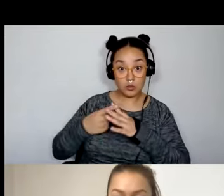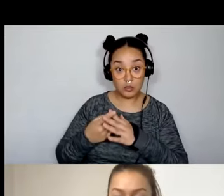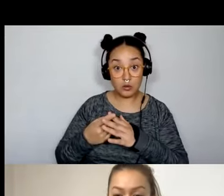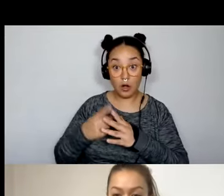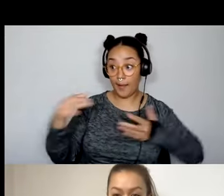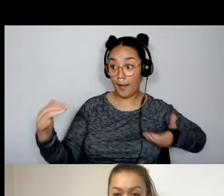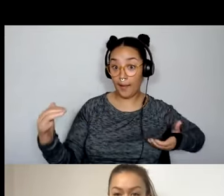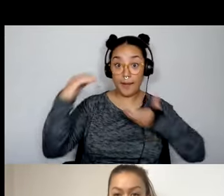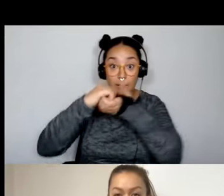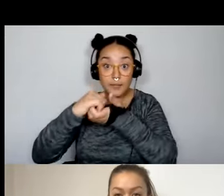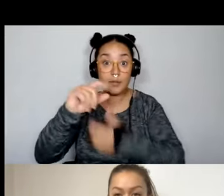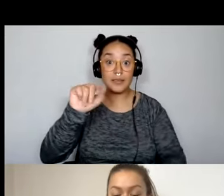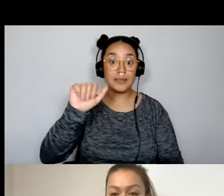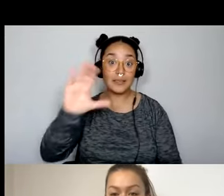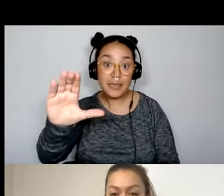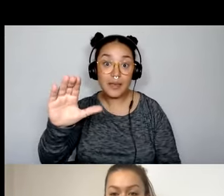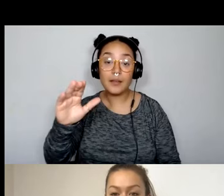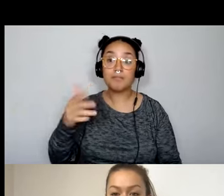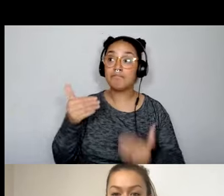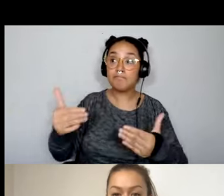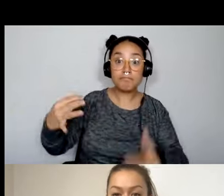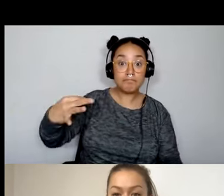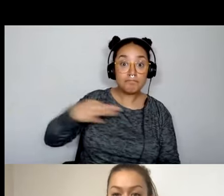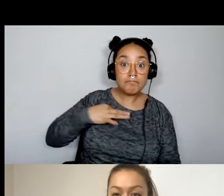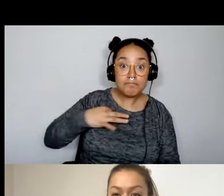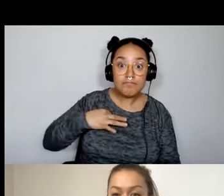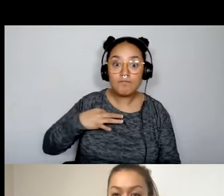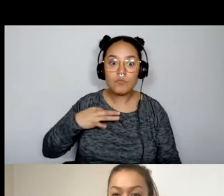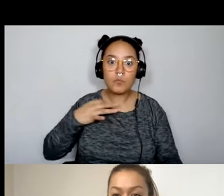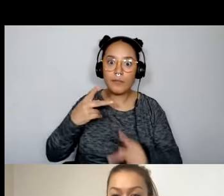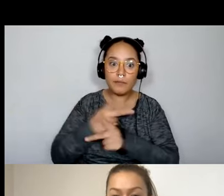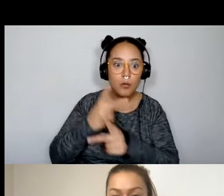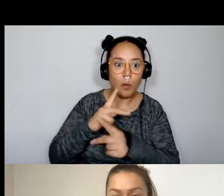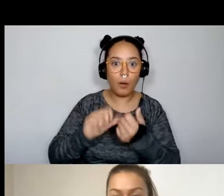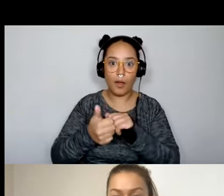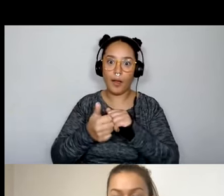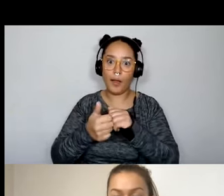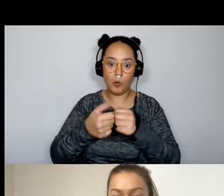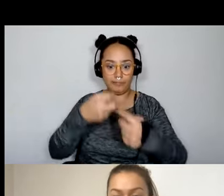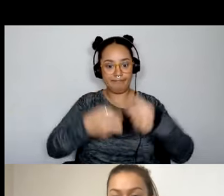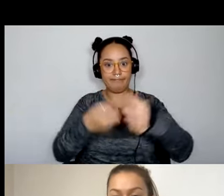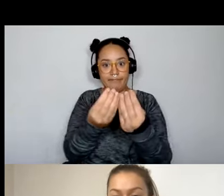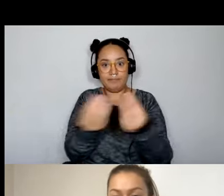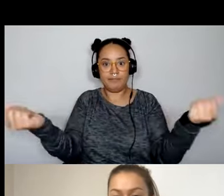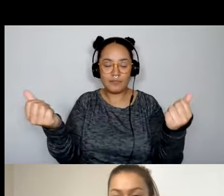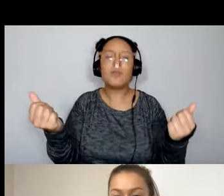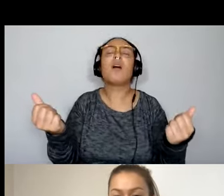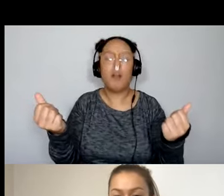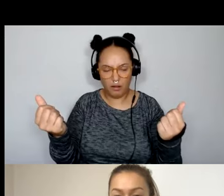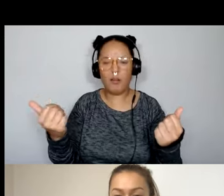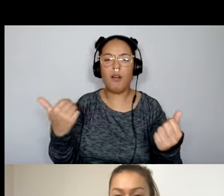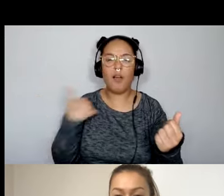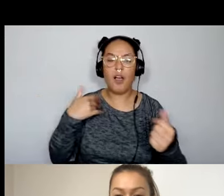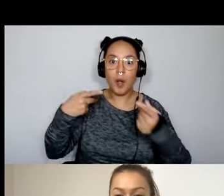council and kind of putting forth applications, uh, to look at these solutions, uh, we, we really had the opportunity to kind of really